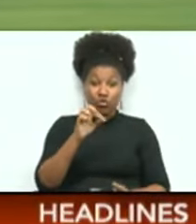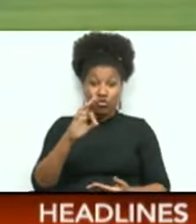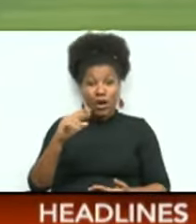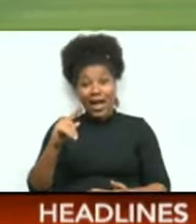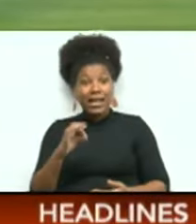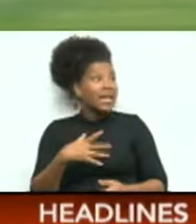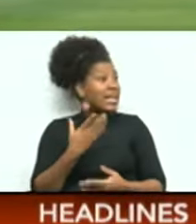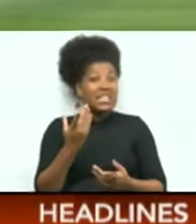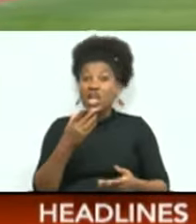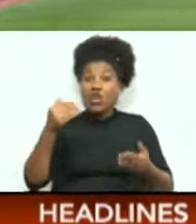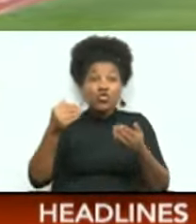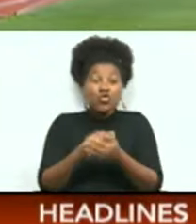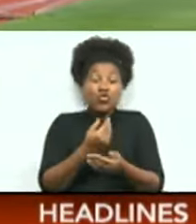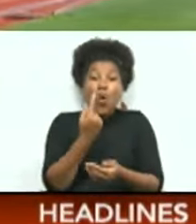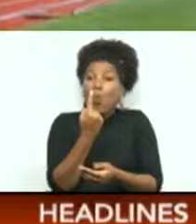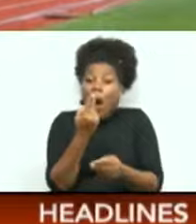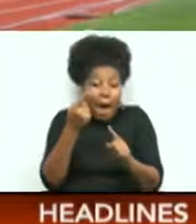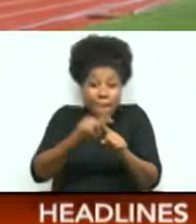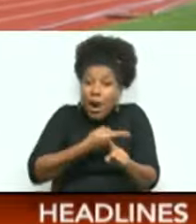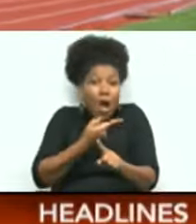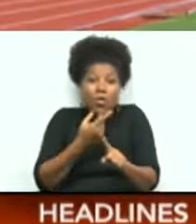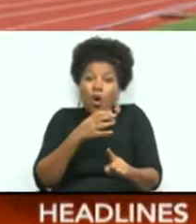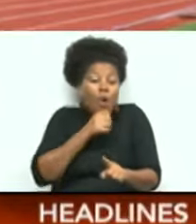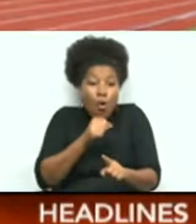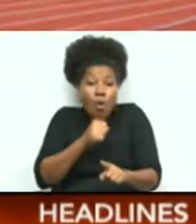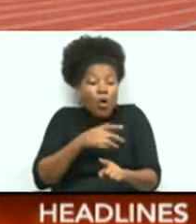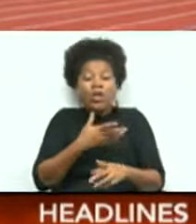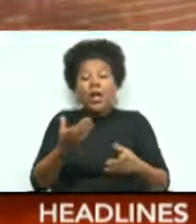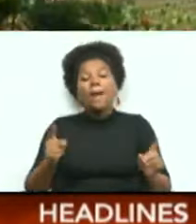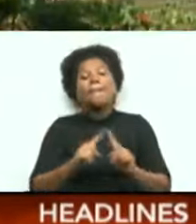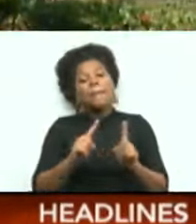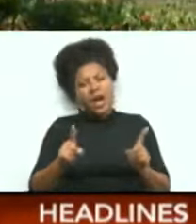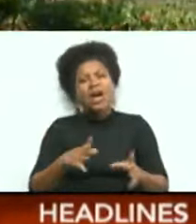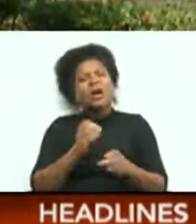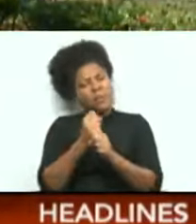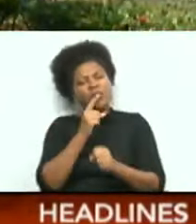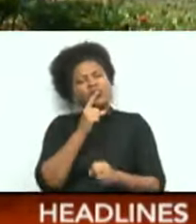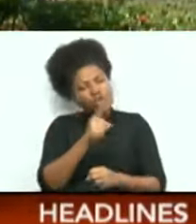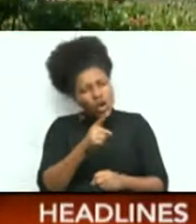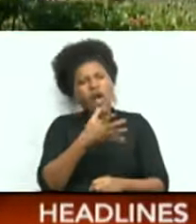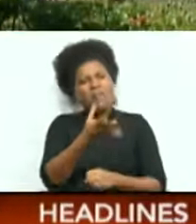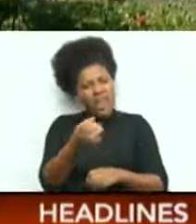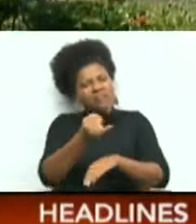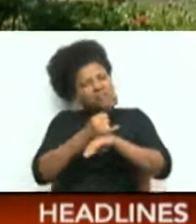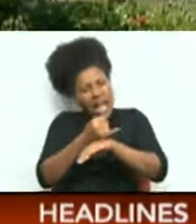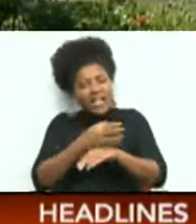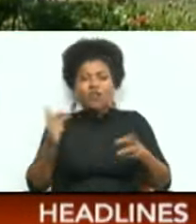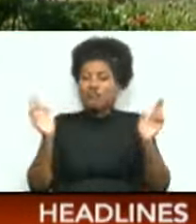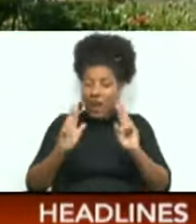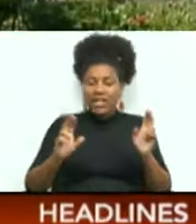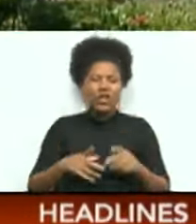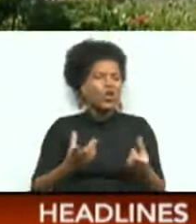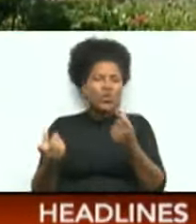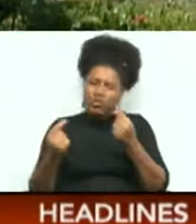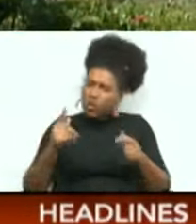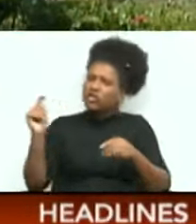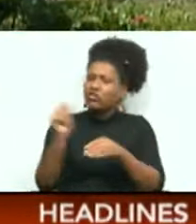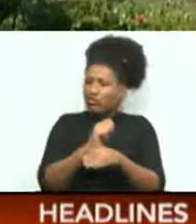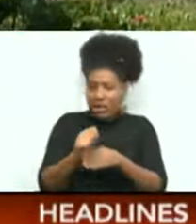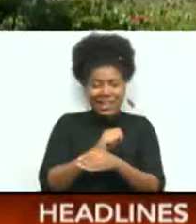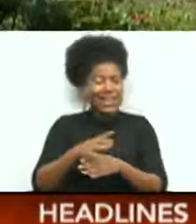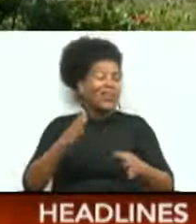month old. But Moses assures the Spice Isle is ready. We are prepared. have done all the training, all the practice runs,